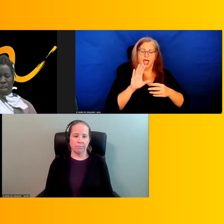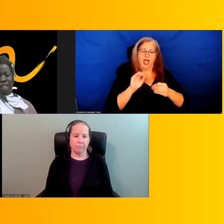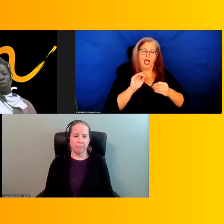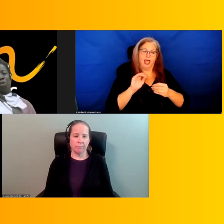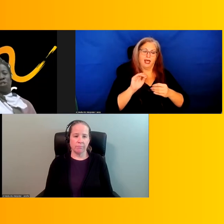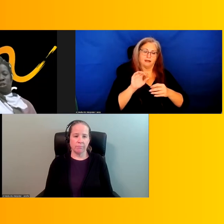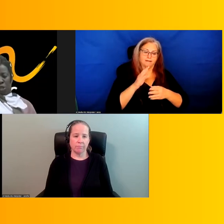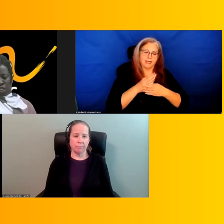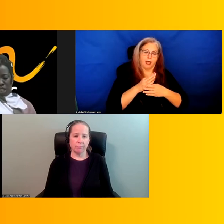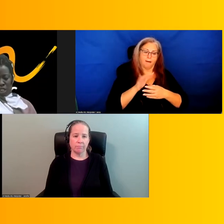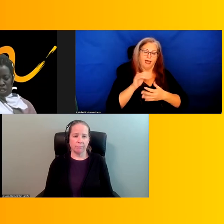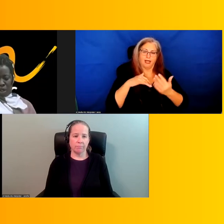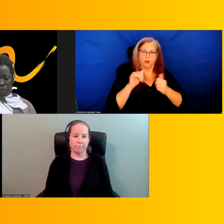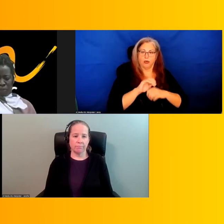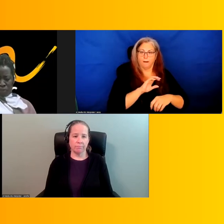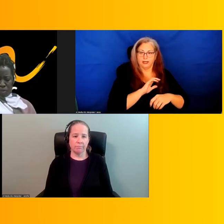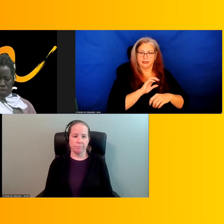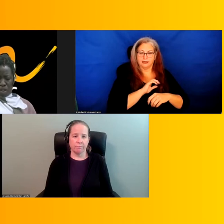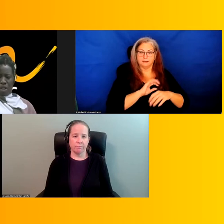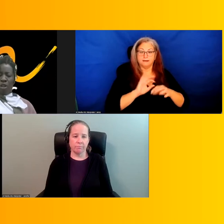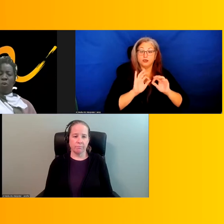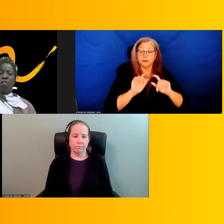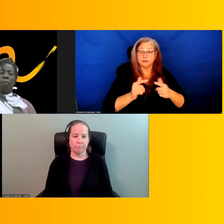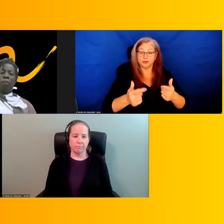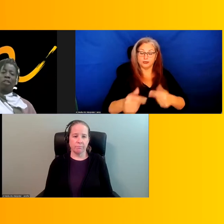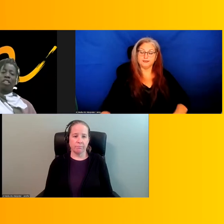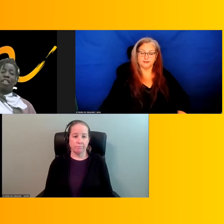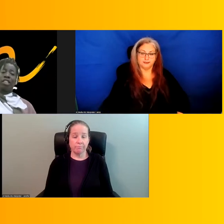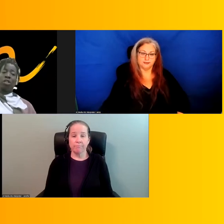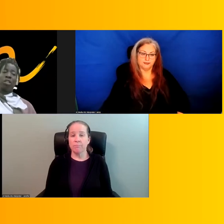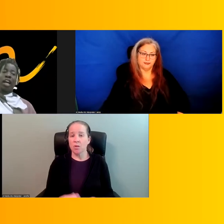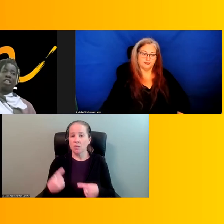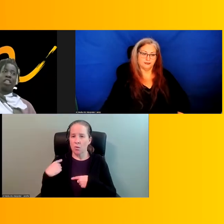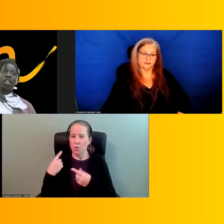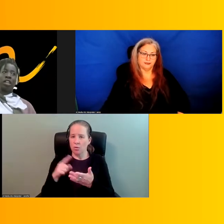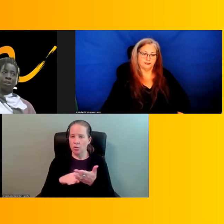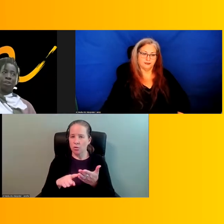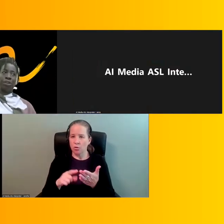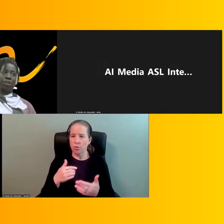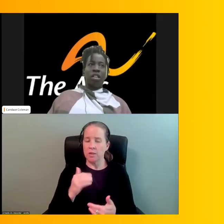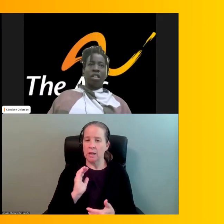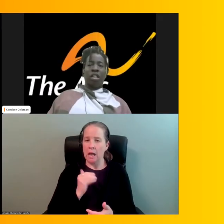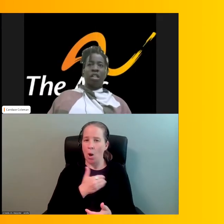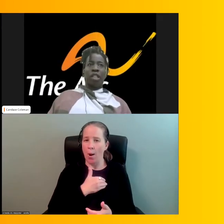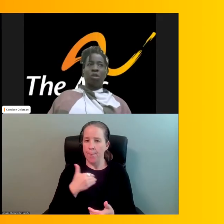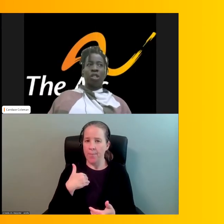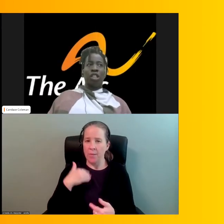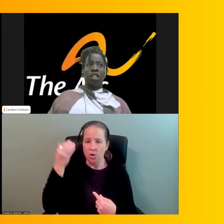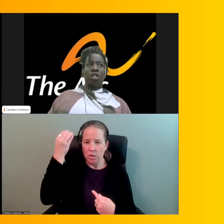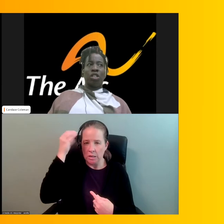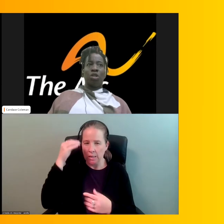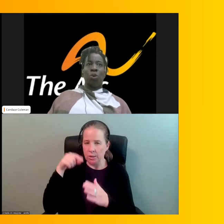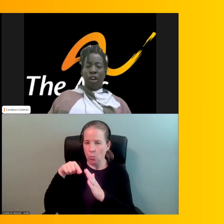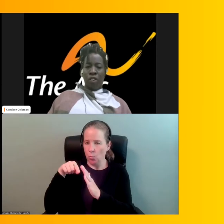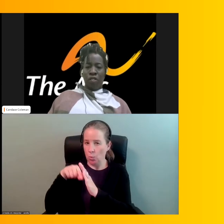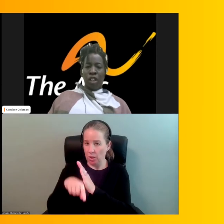As we were doing this research, one of our members' cousins was actually killed in 2012.